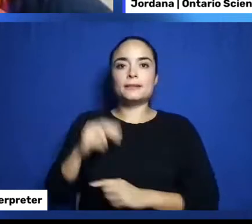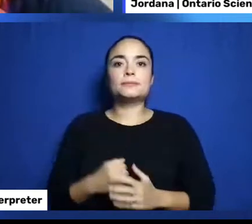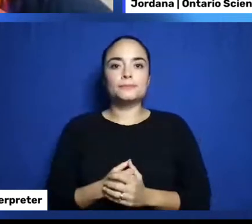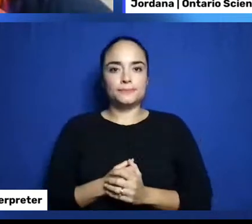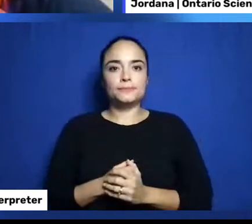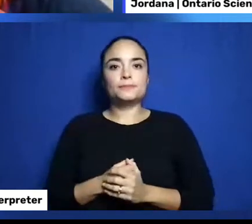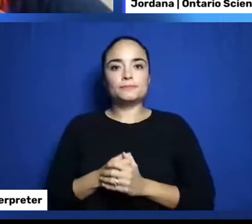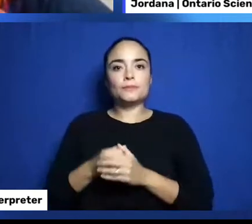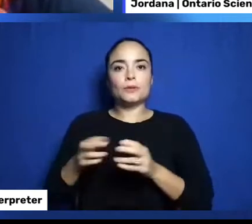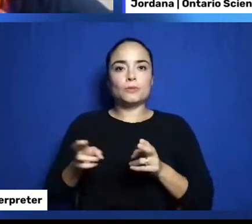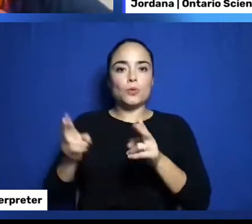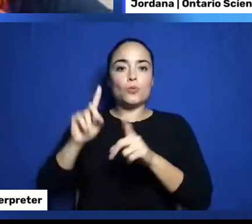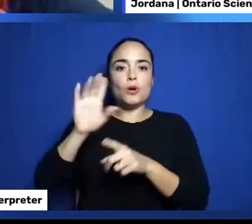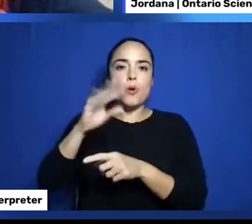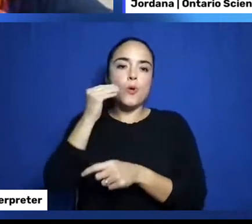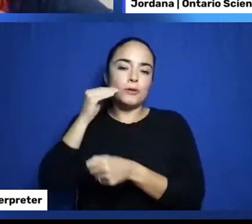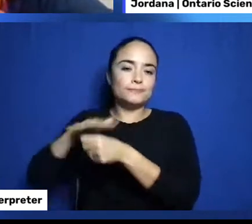mathematics.